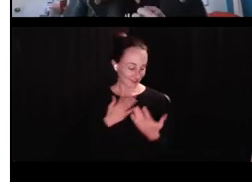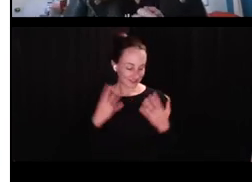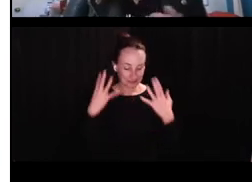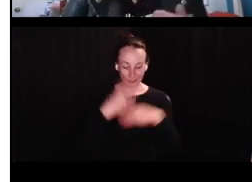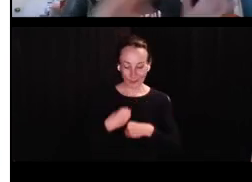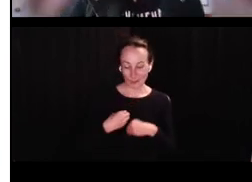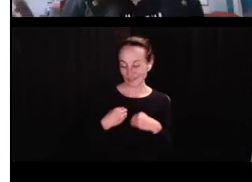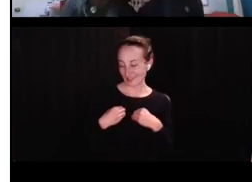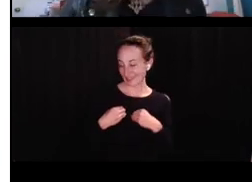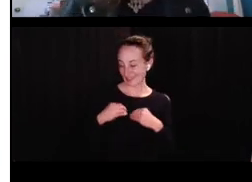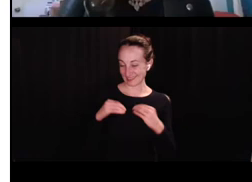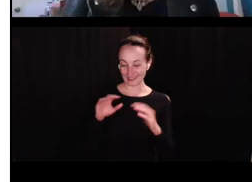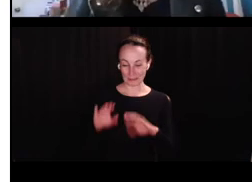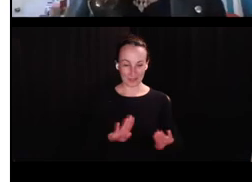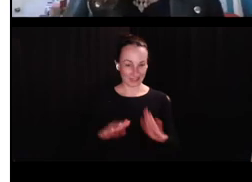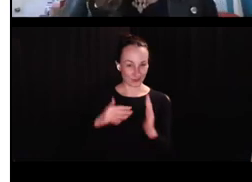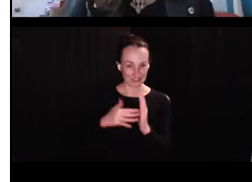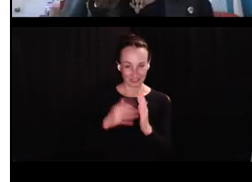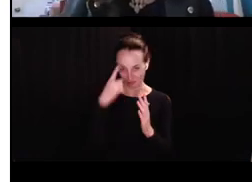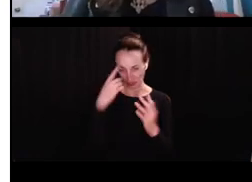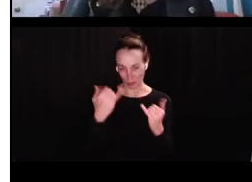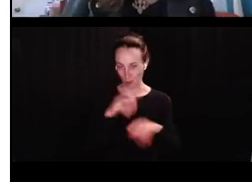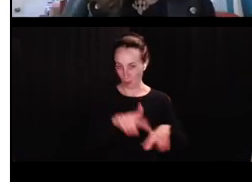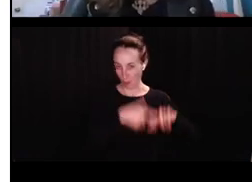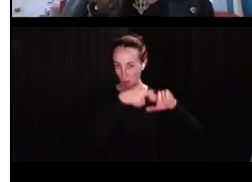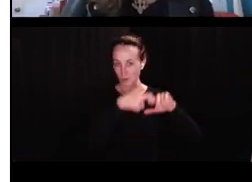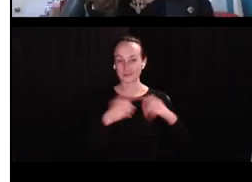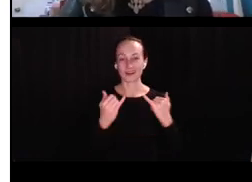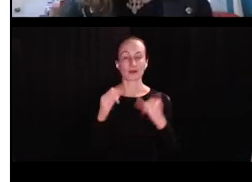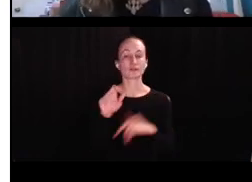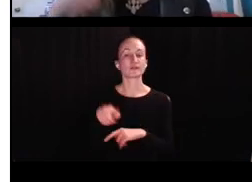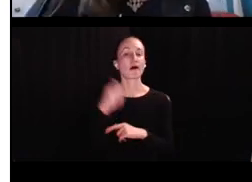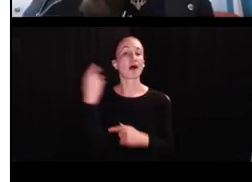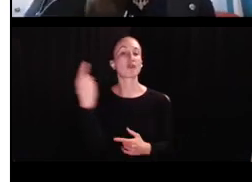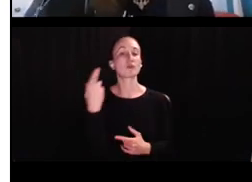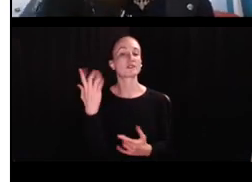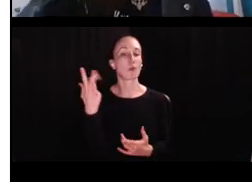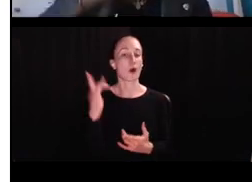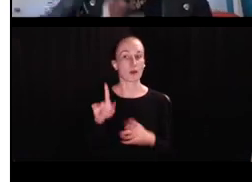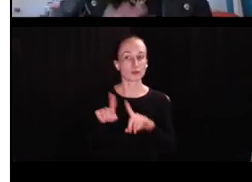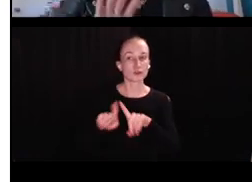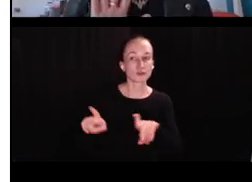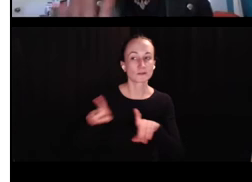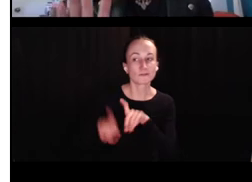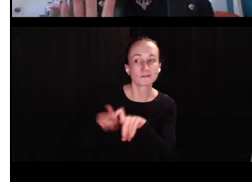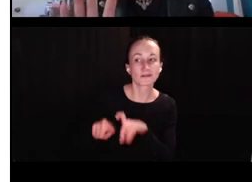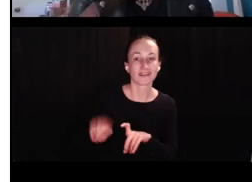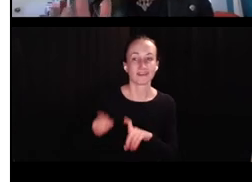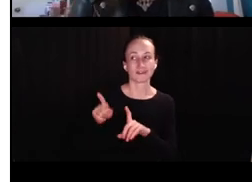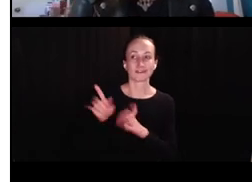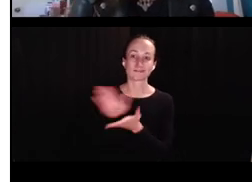Um, so let's ignore my beautiful behavioral study. Um, and just,